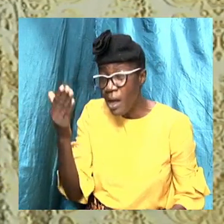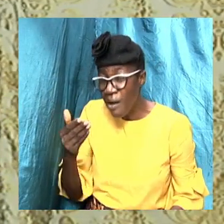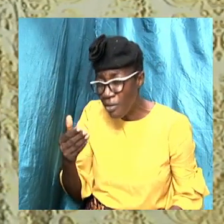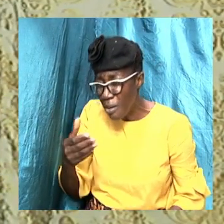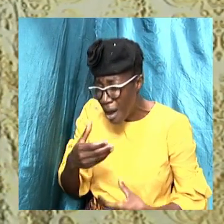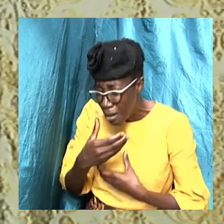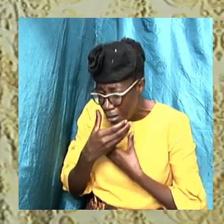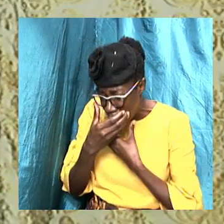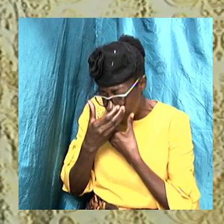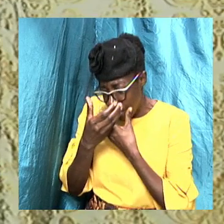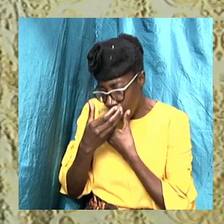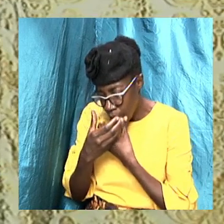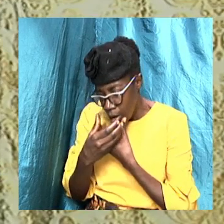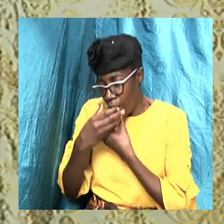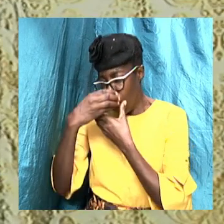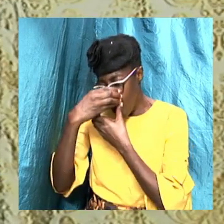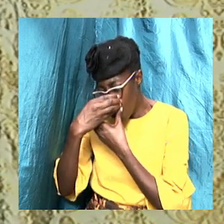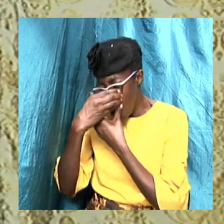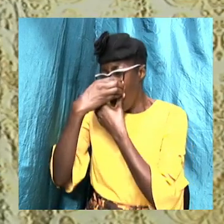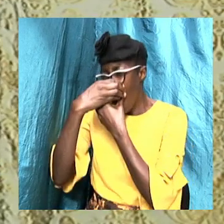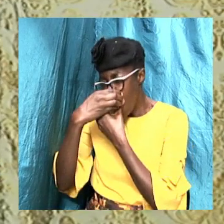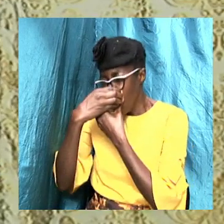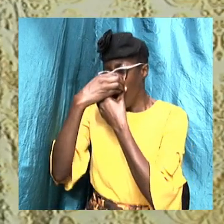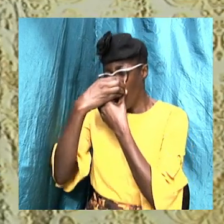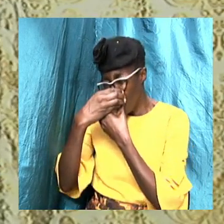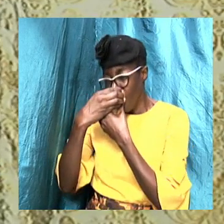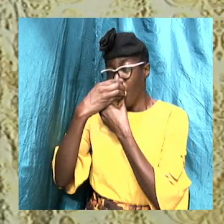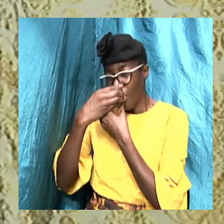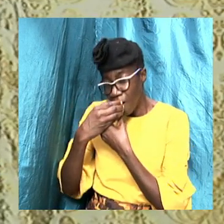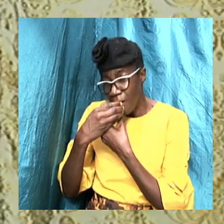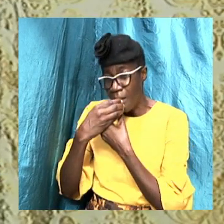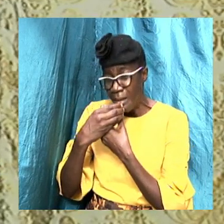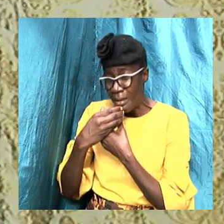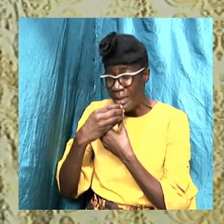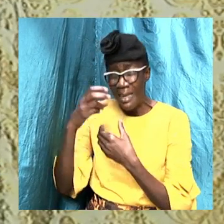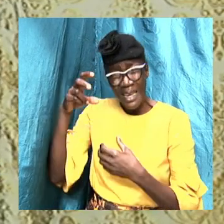folks are awaiting oxygen, can you imagine the chaos?